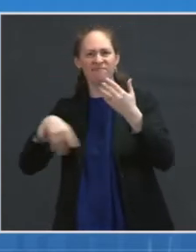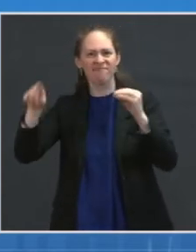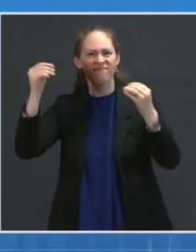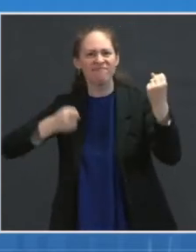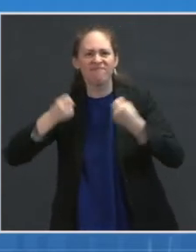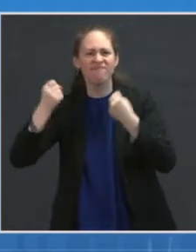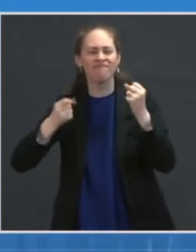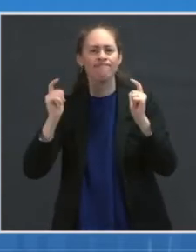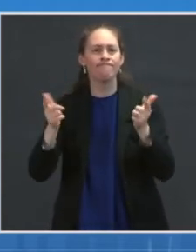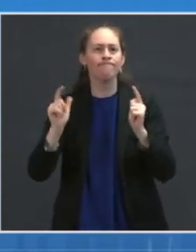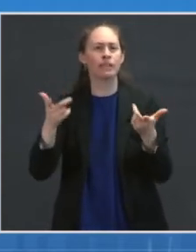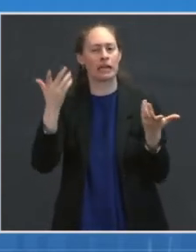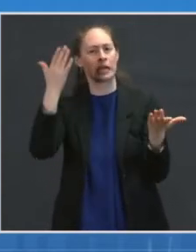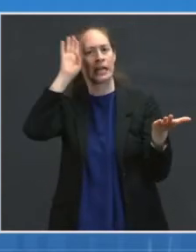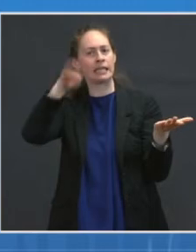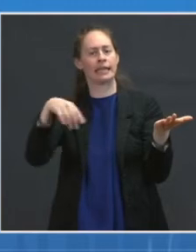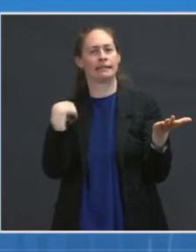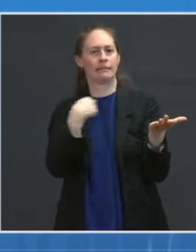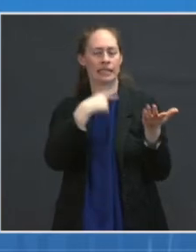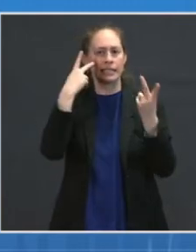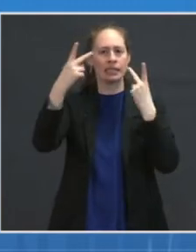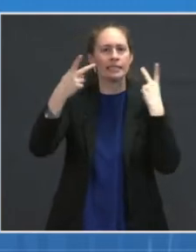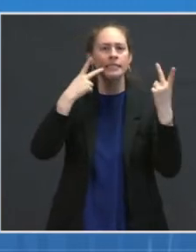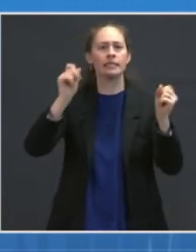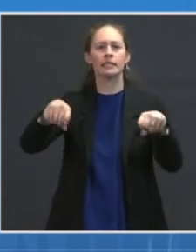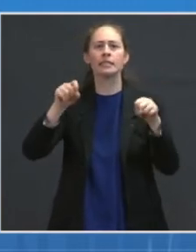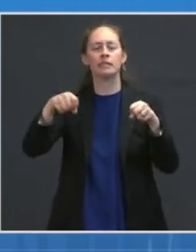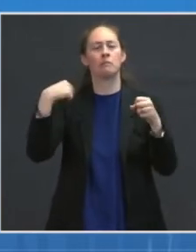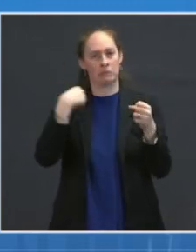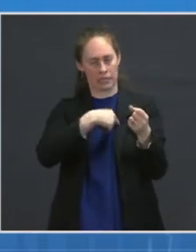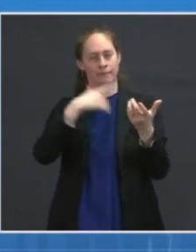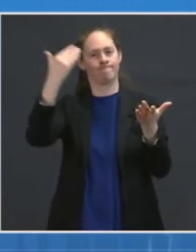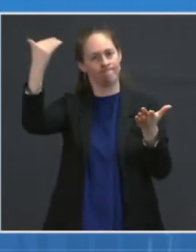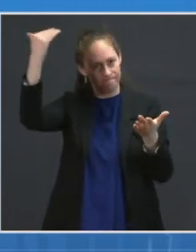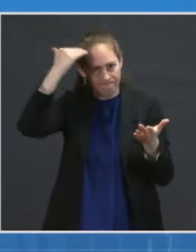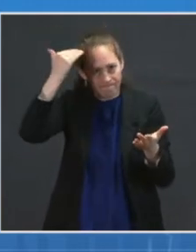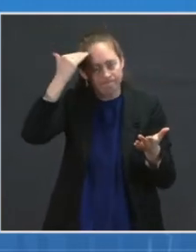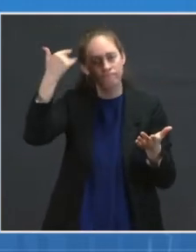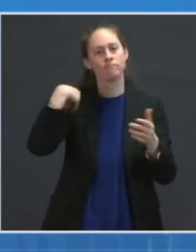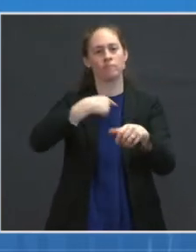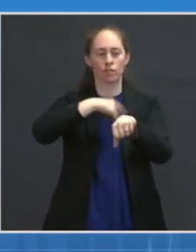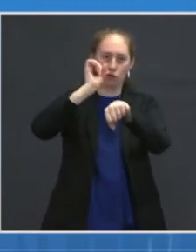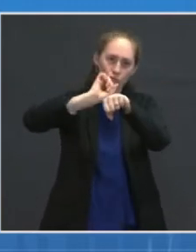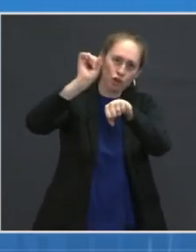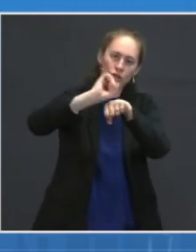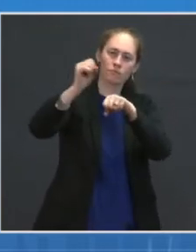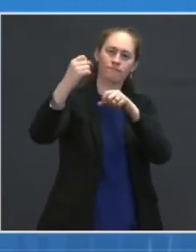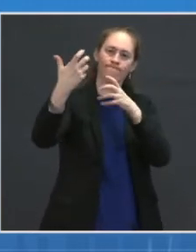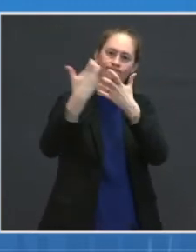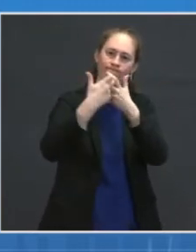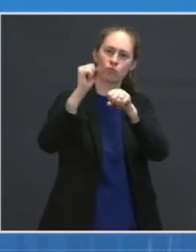tell you that we are working these in detail along with the states, along with local communities.